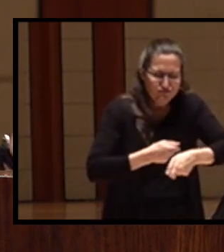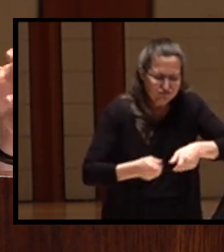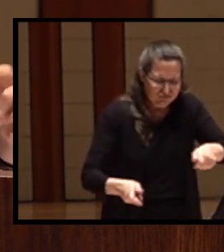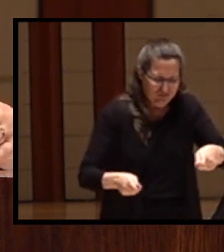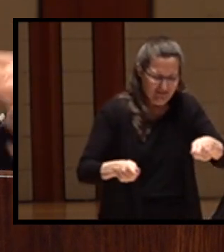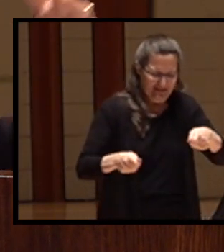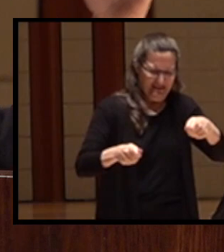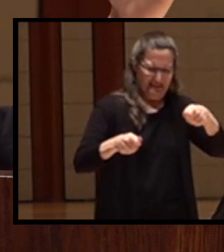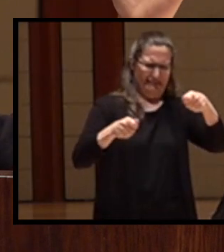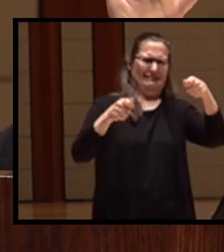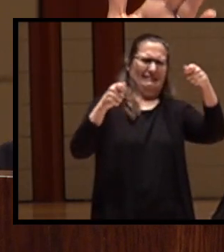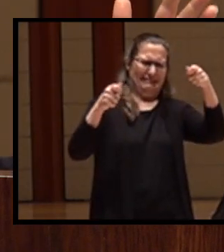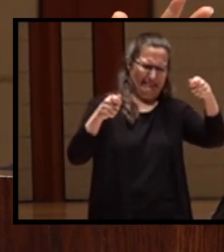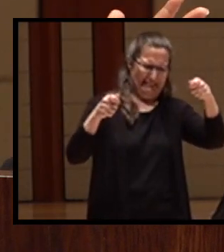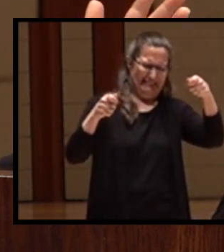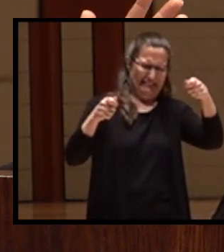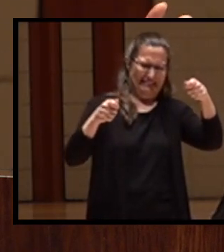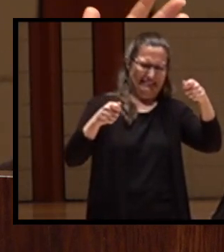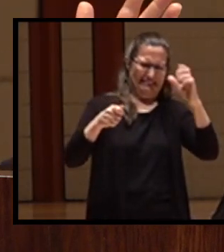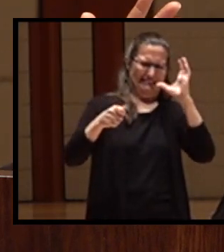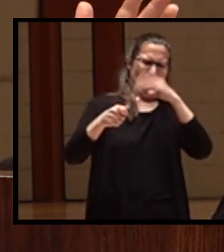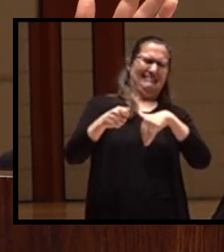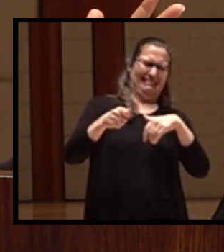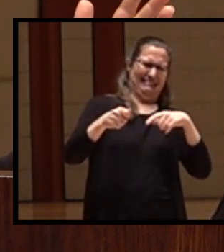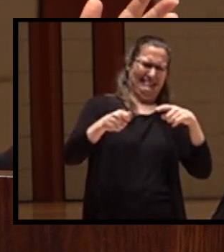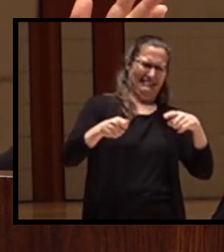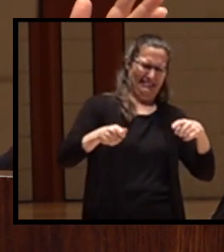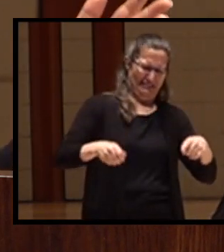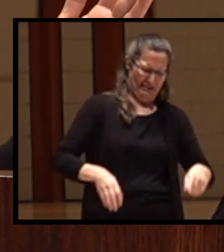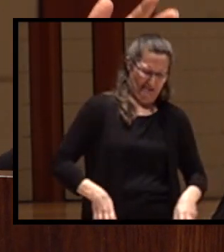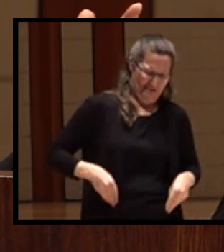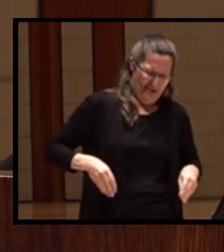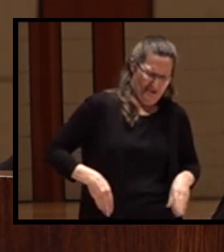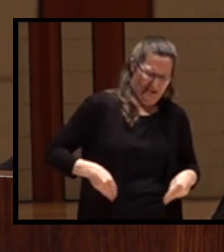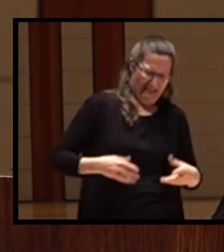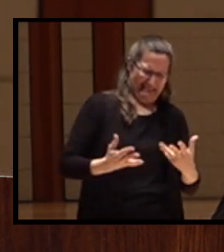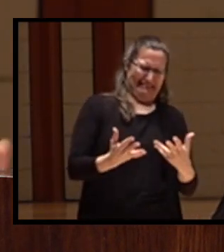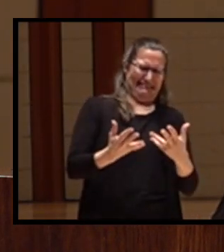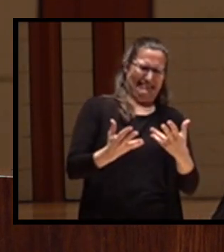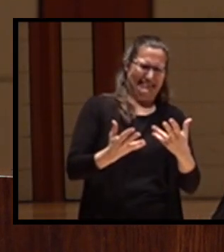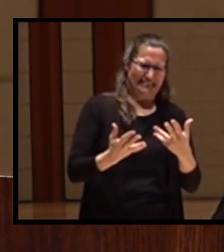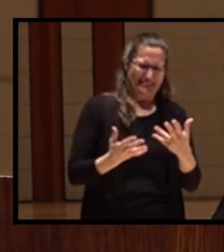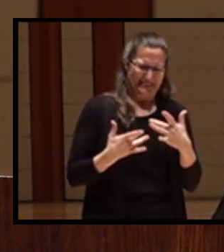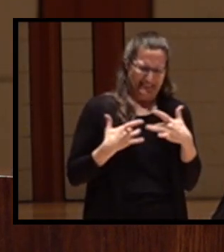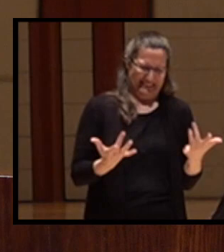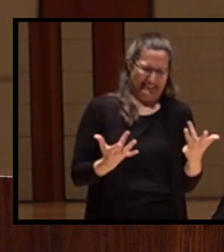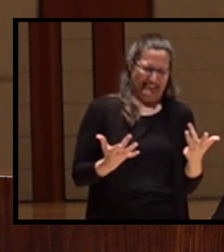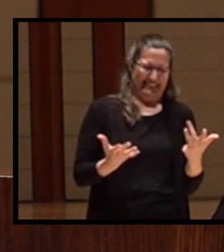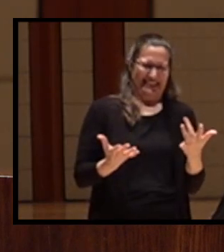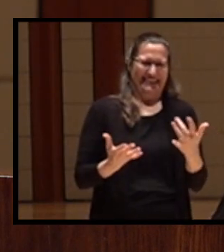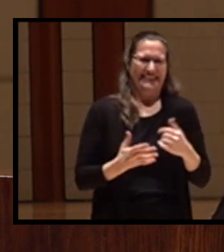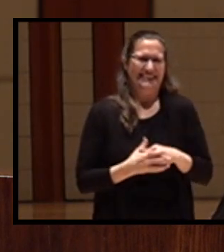sure enough, they saw some rather interesting fishing nets, as you could say.